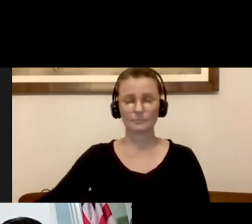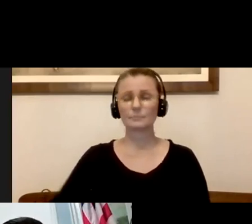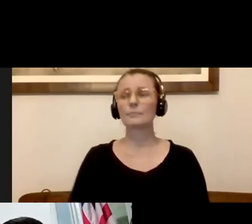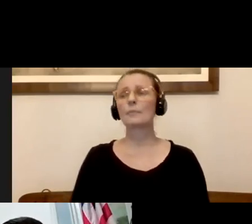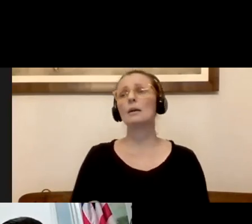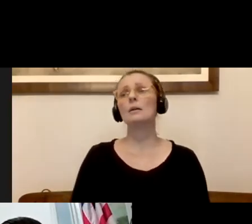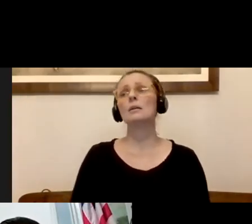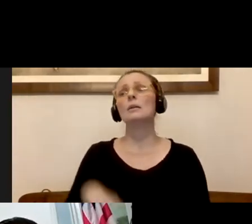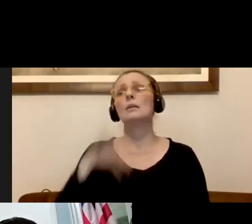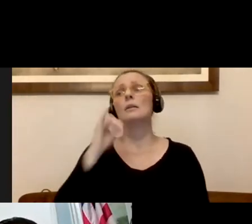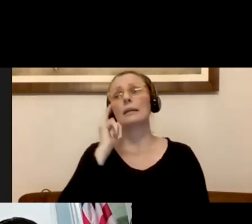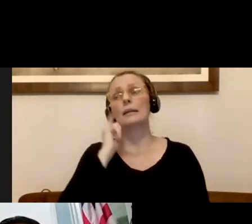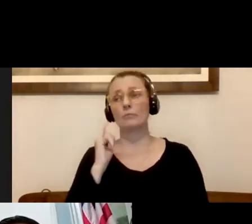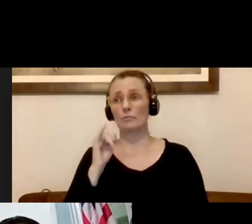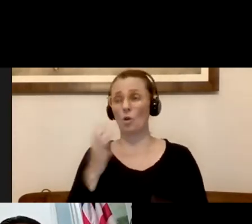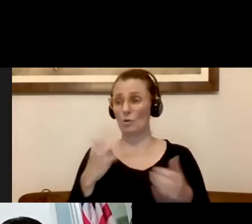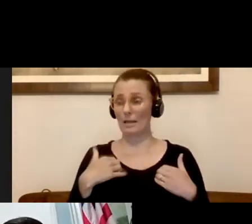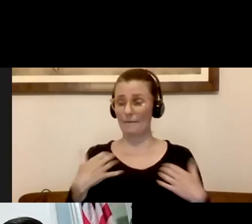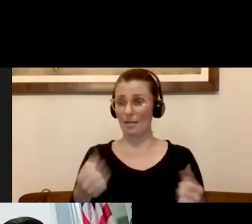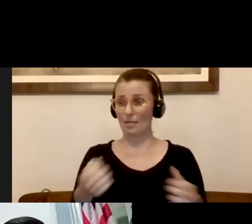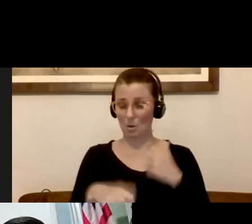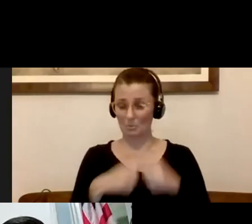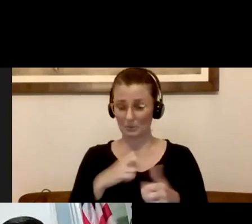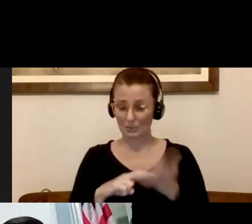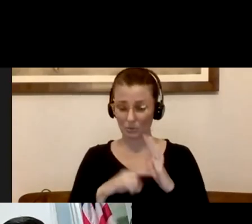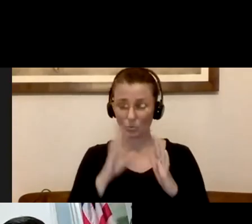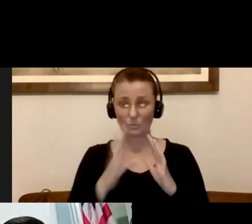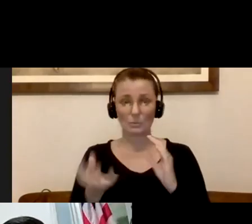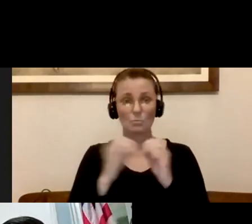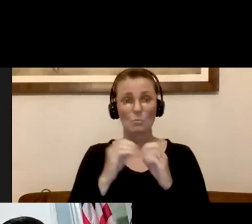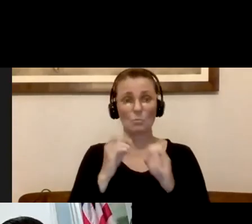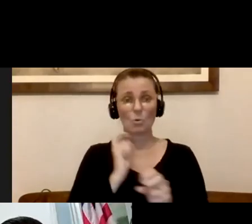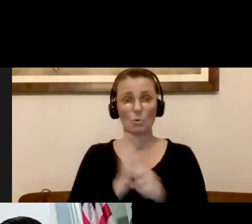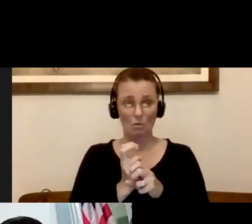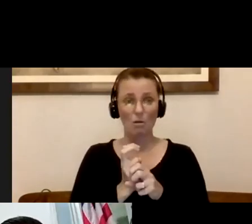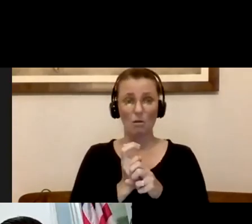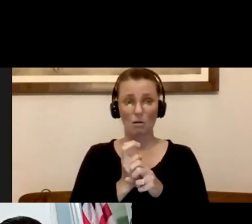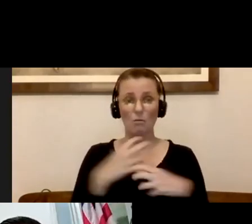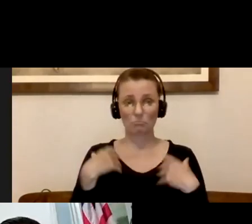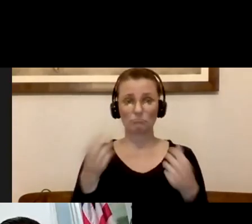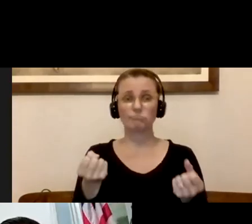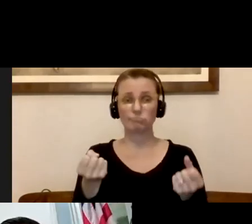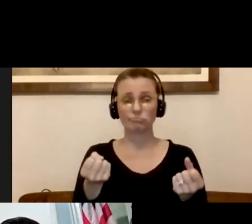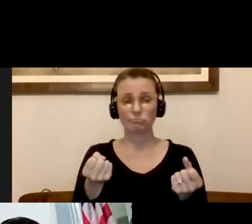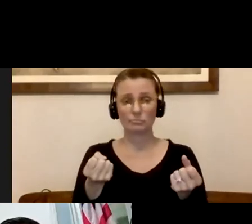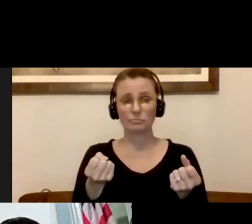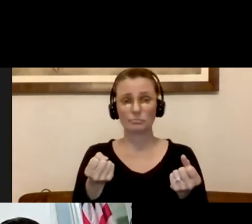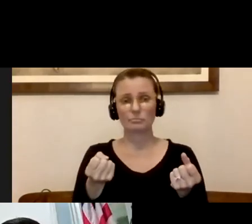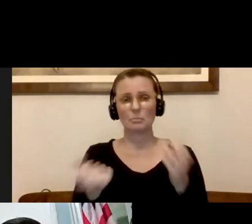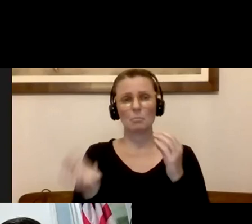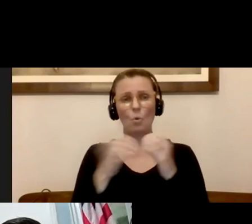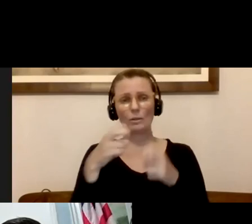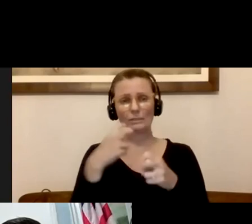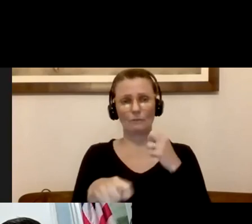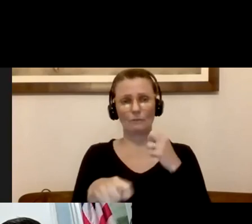we get that virus inside of our system, we're going to have a much harder time, uh, fighting that virus. It is much more difficult. That's why we want to keep everybody from